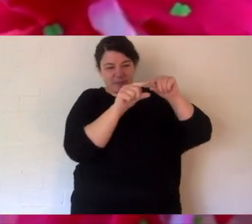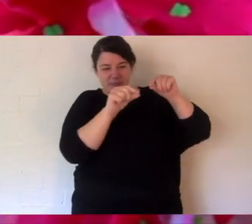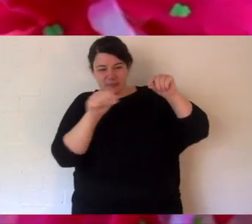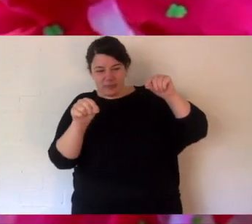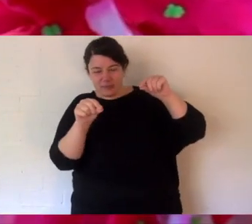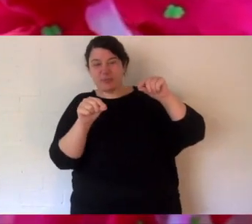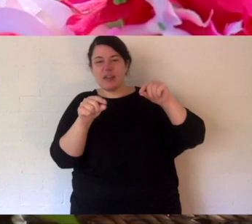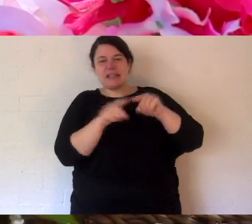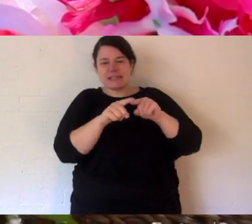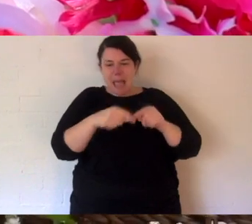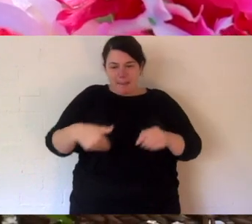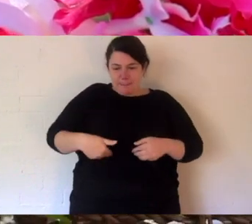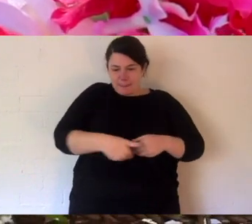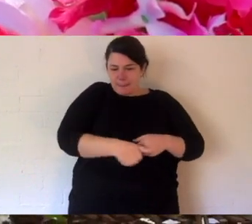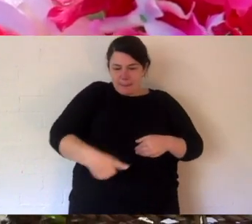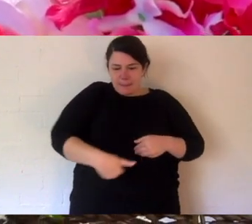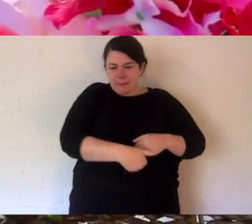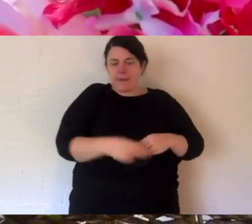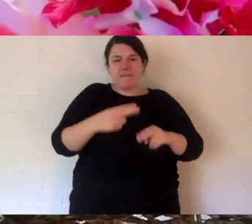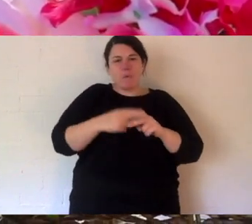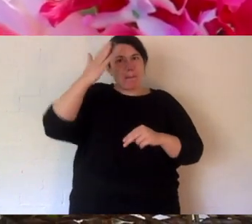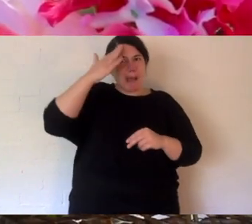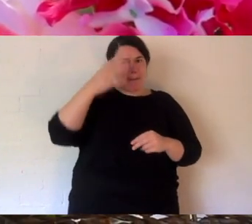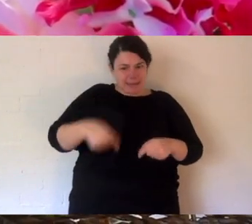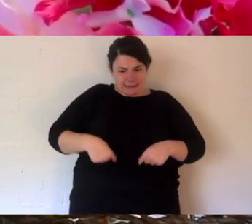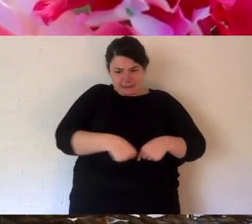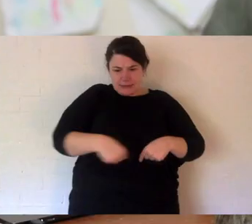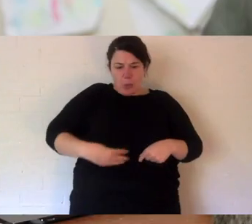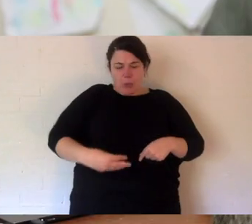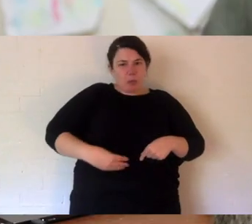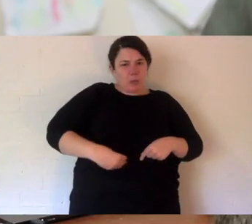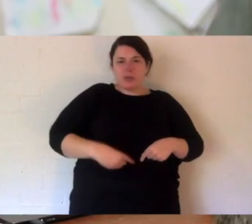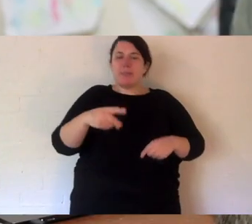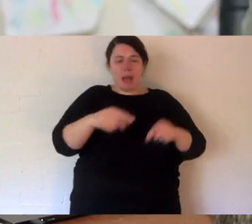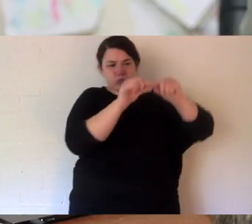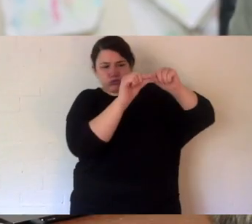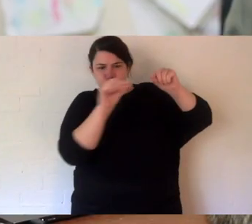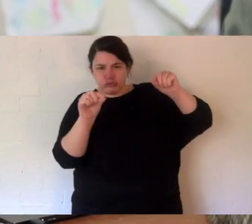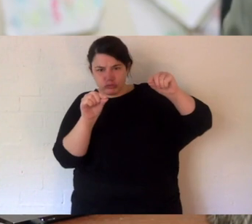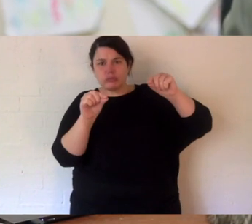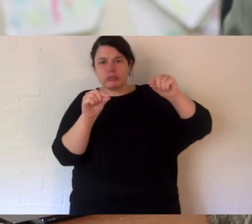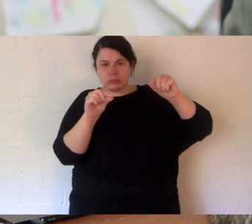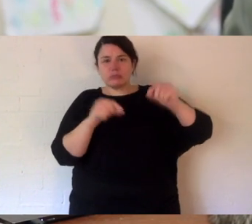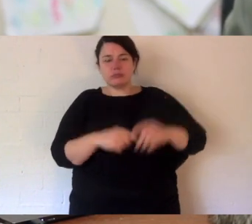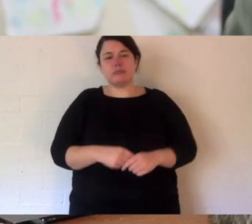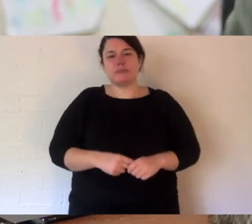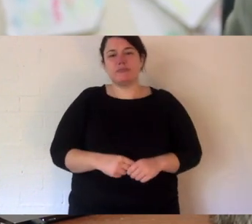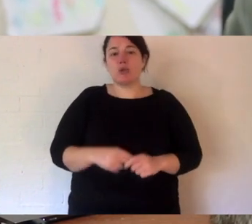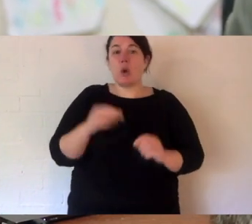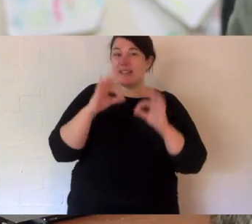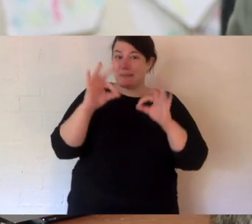tea and an artificial milk. Her mum's milk isn't something that I have access to. So, this is a carefully formulated mixture